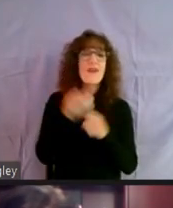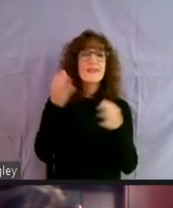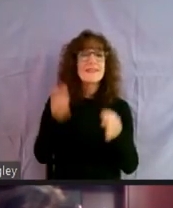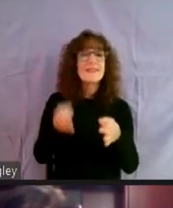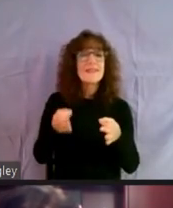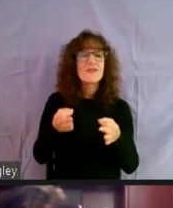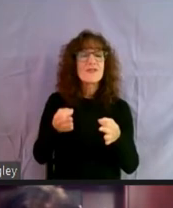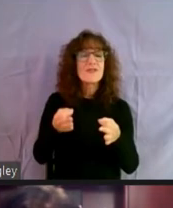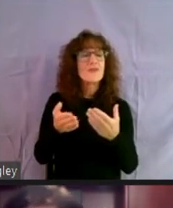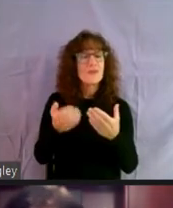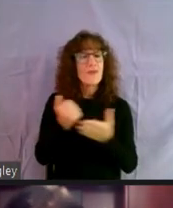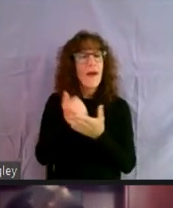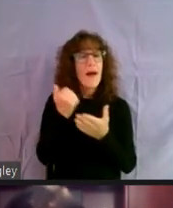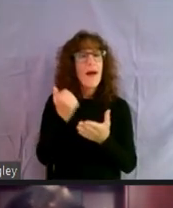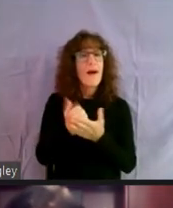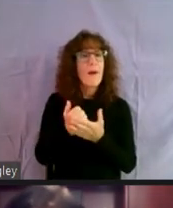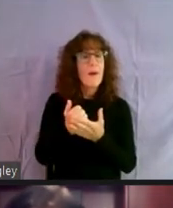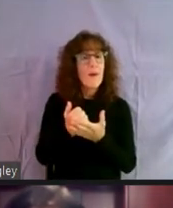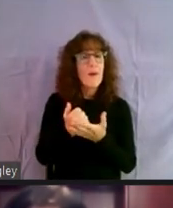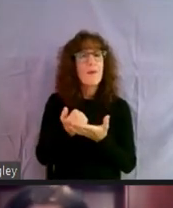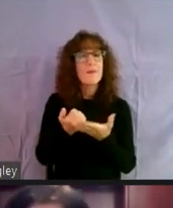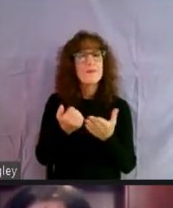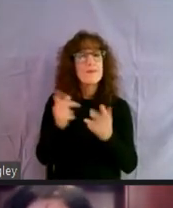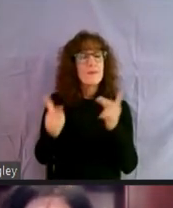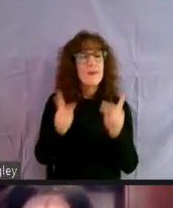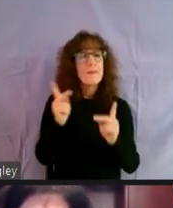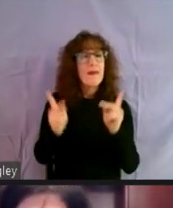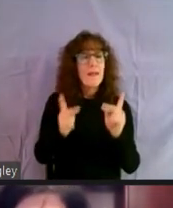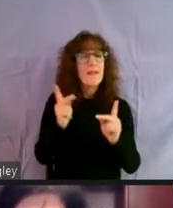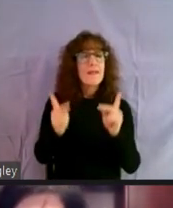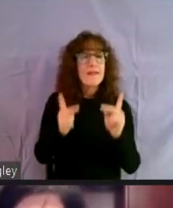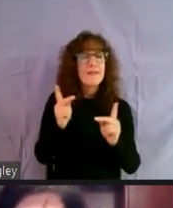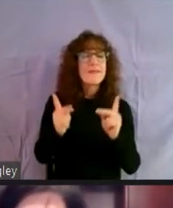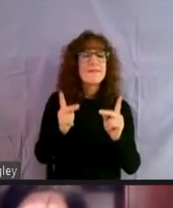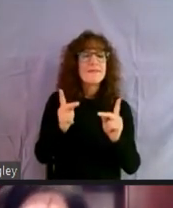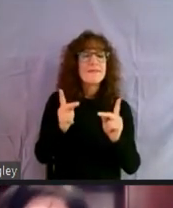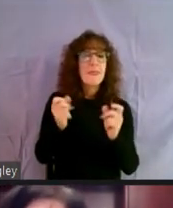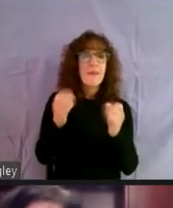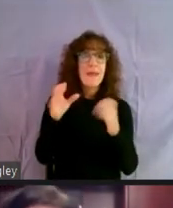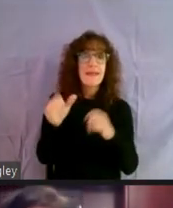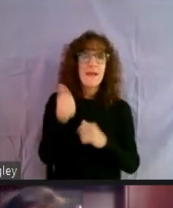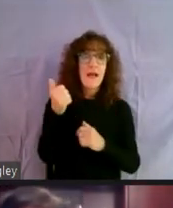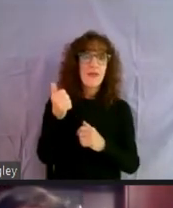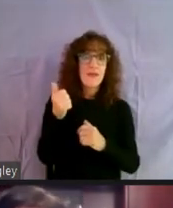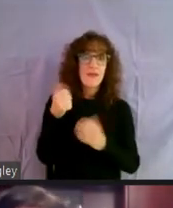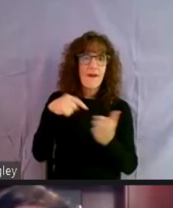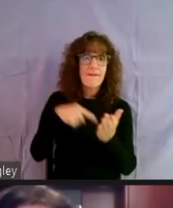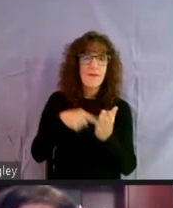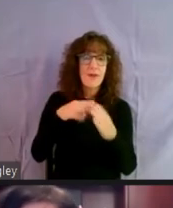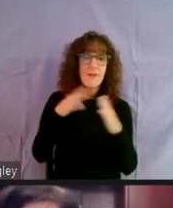help ease the financial burden of our residents. And I think, you know, many other affordable, um, housing owners are doing the same.